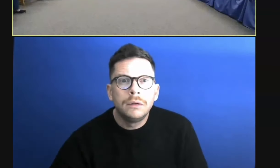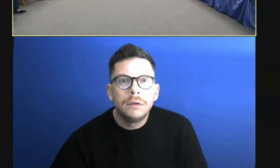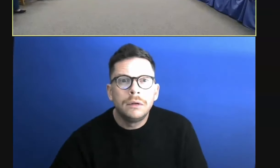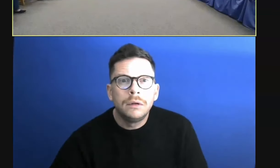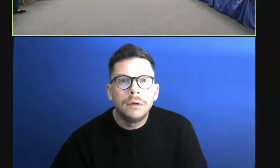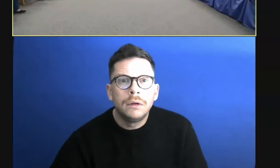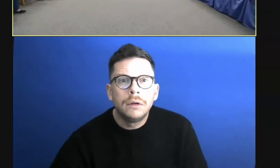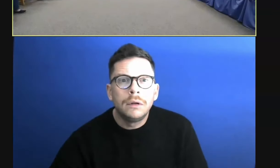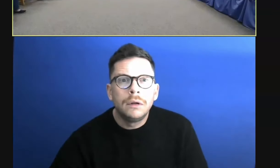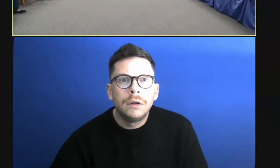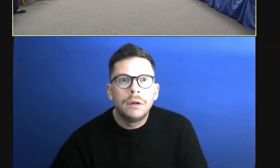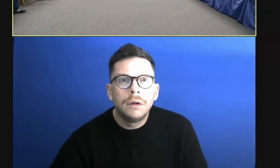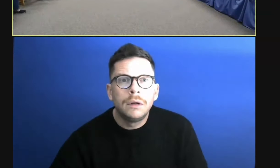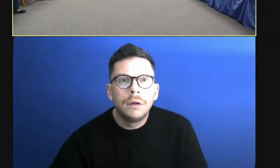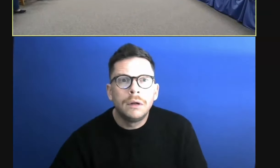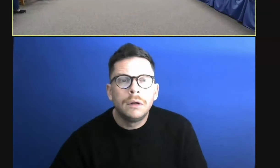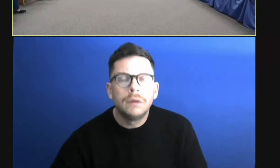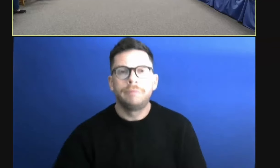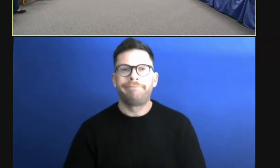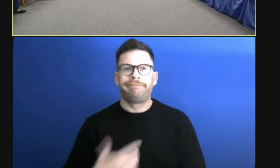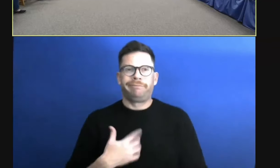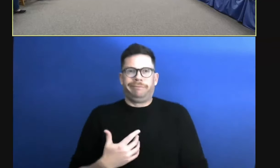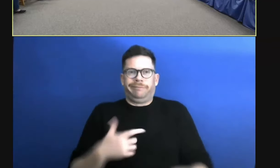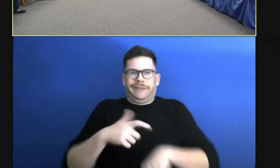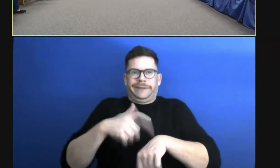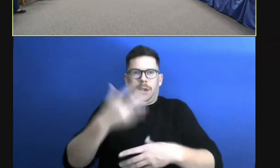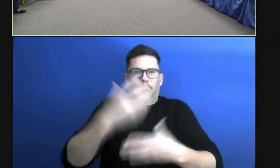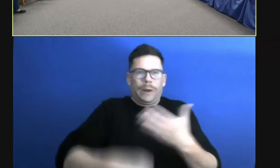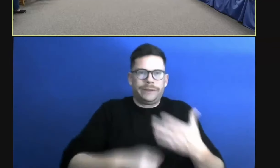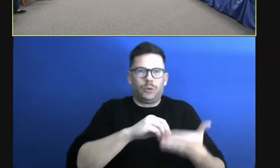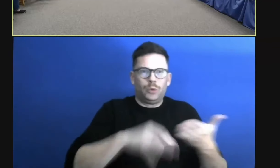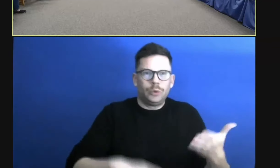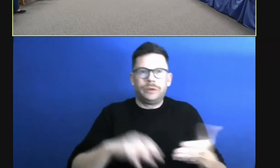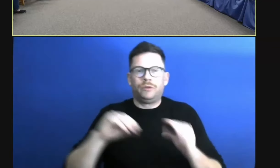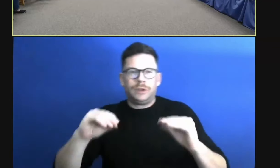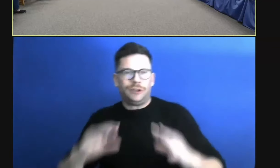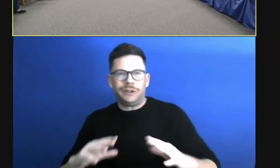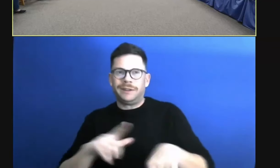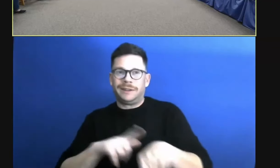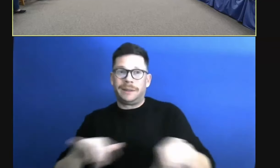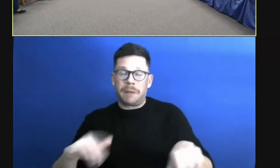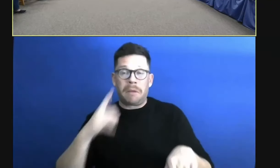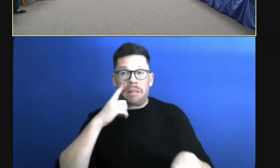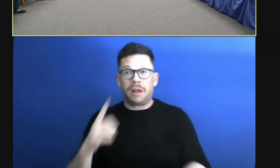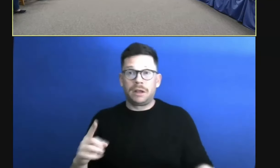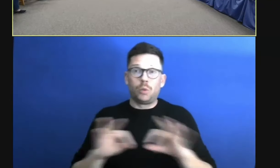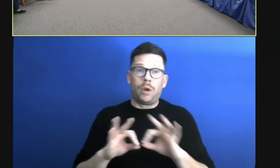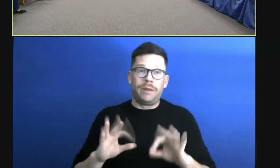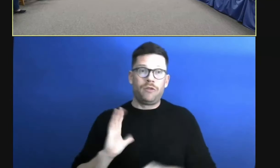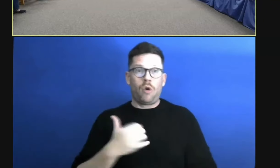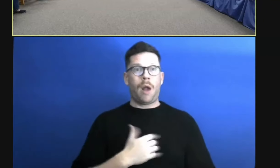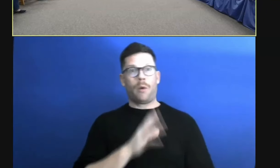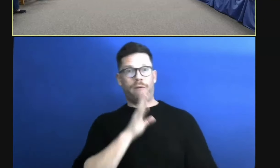Wasting our time. Wasting our time. Wasting our students' time. Wasting students' time. Um, but at the same time, um, it probably is worth having our voice heard. If